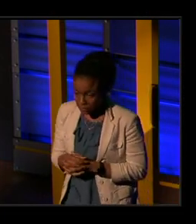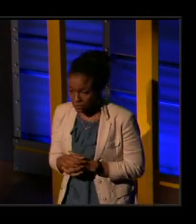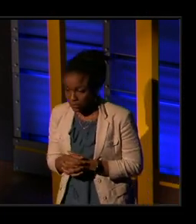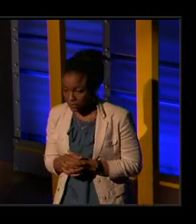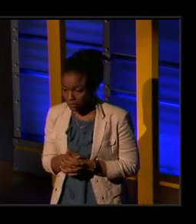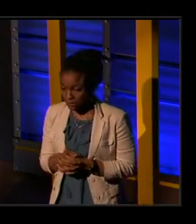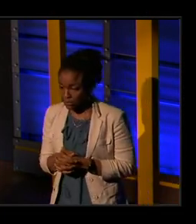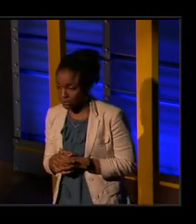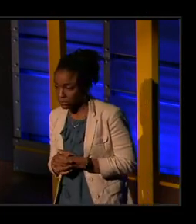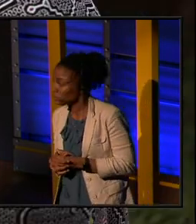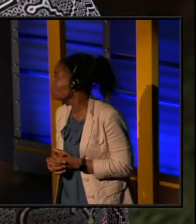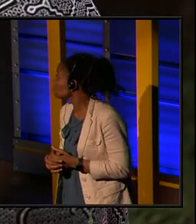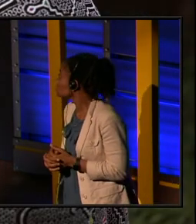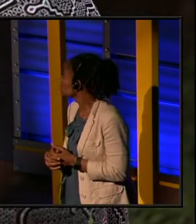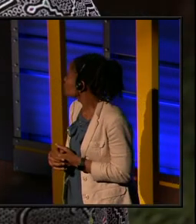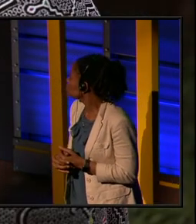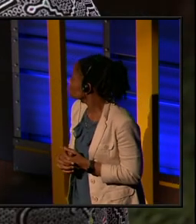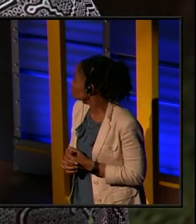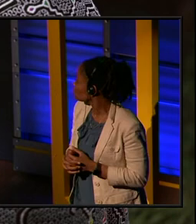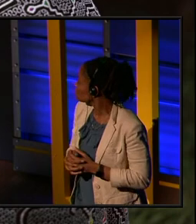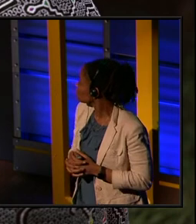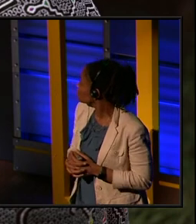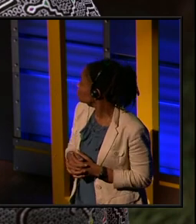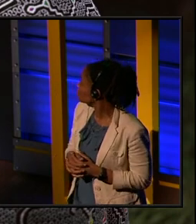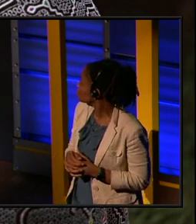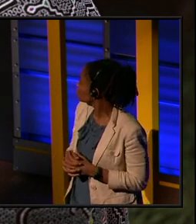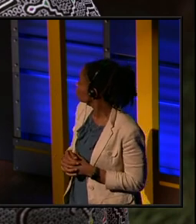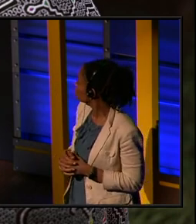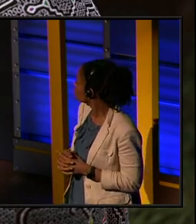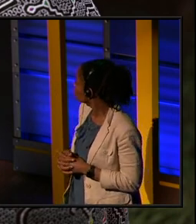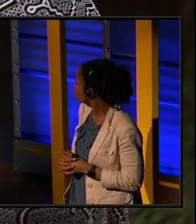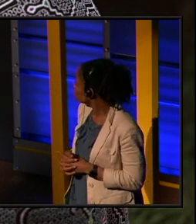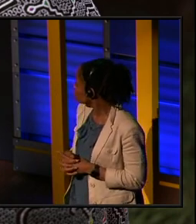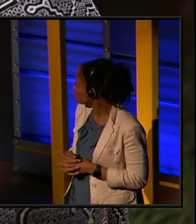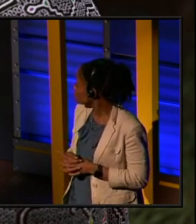Okay. Oh, there's a video. There we go. There. Okay.